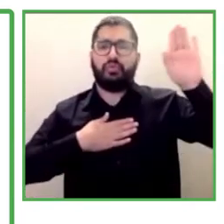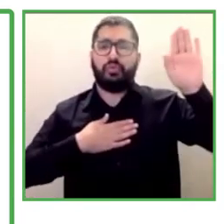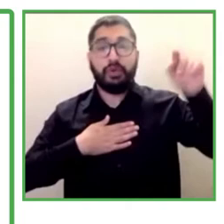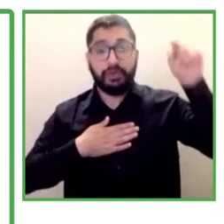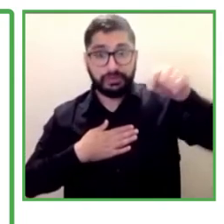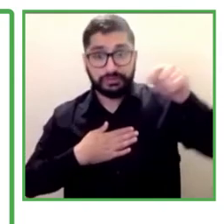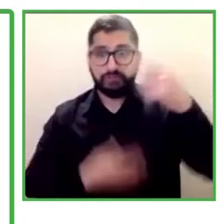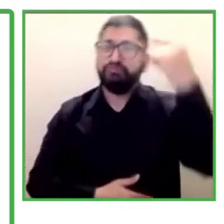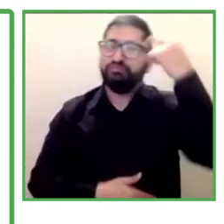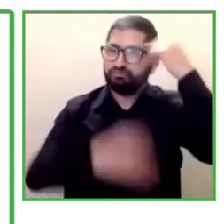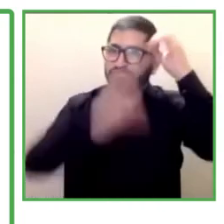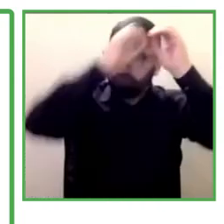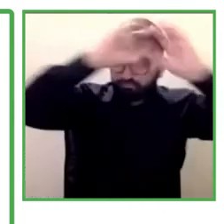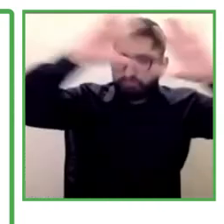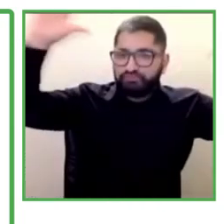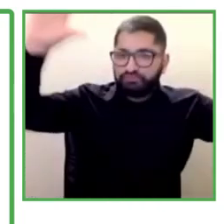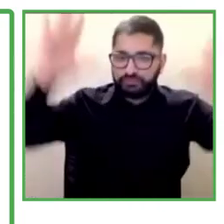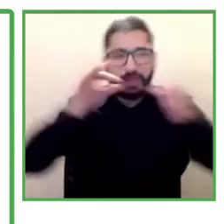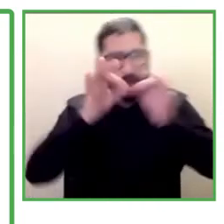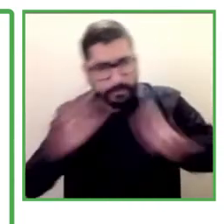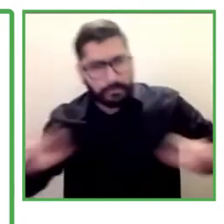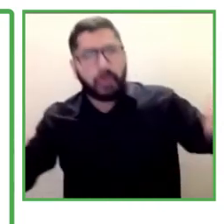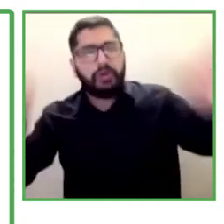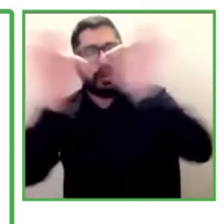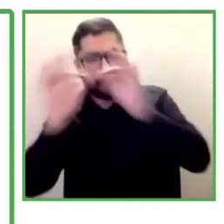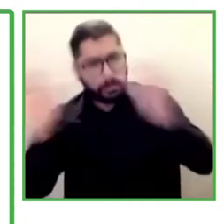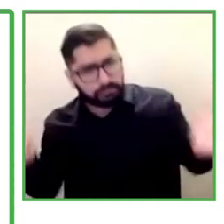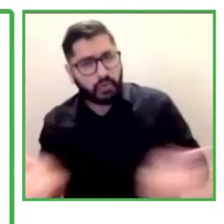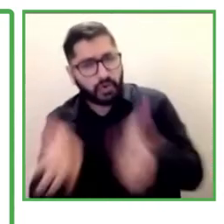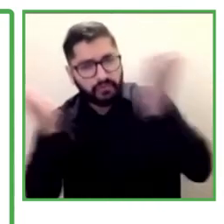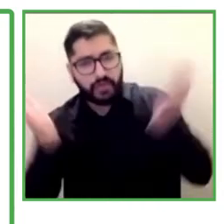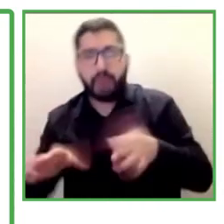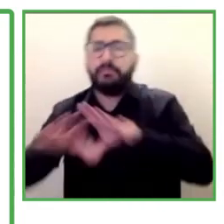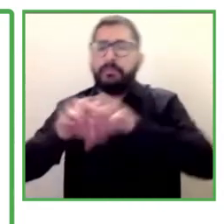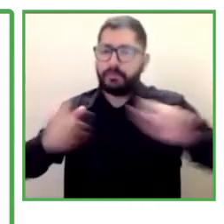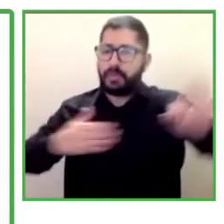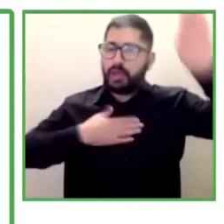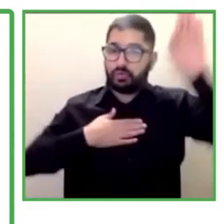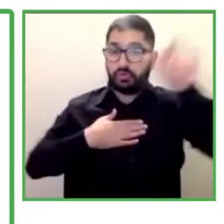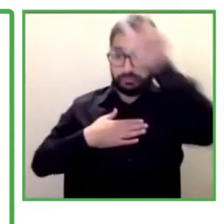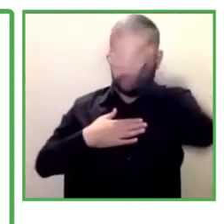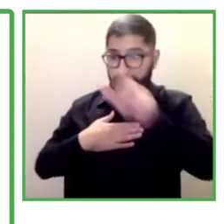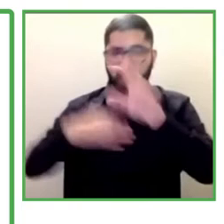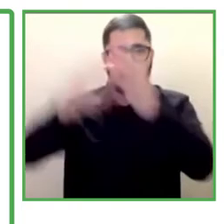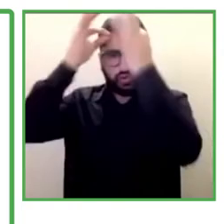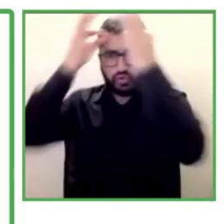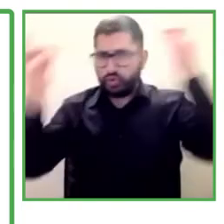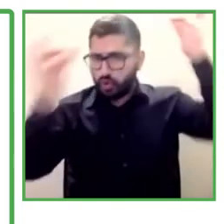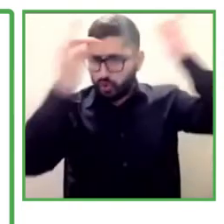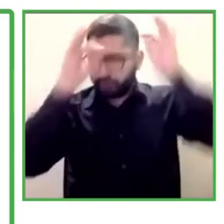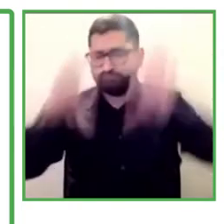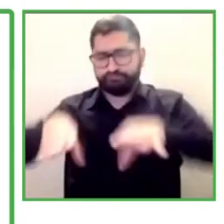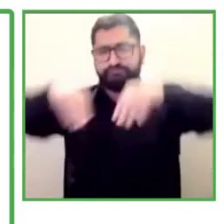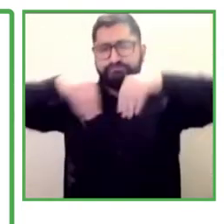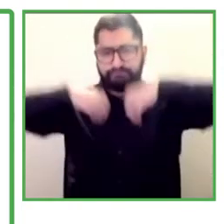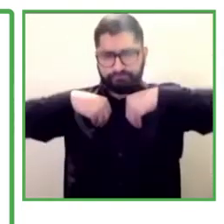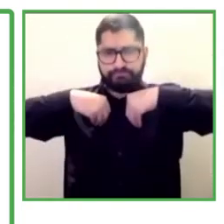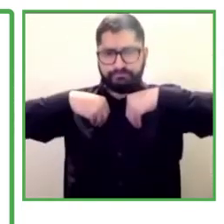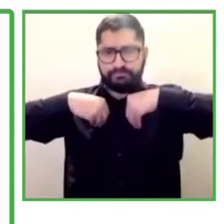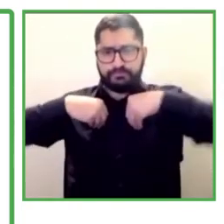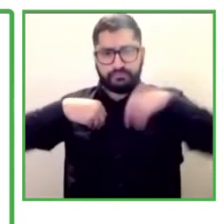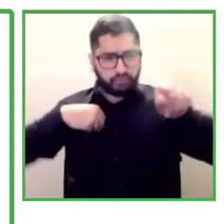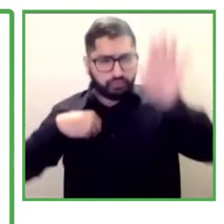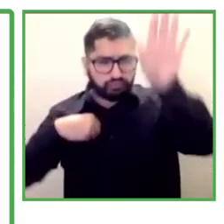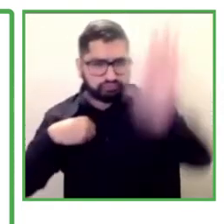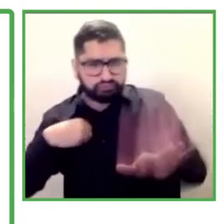an important part of everything has been to to be committed in terms of the role that we assume and also consider